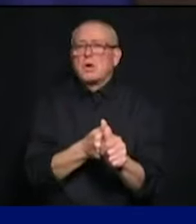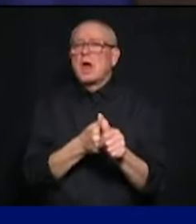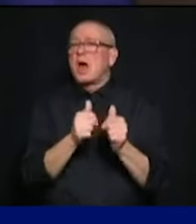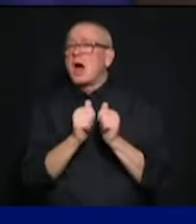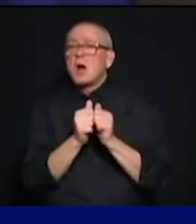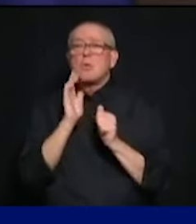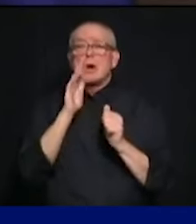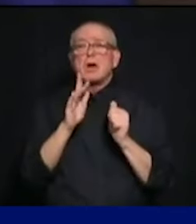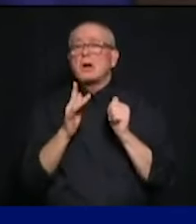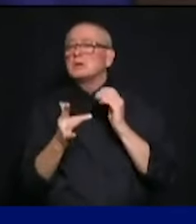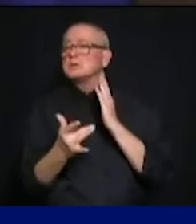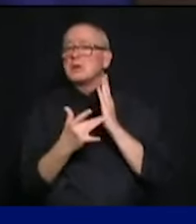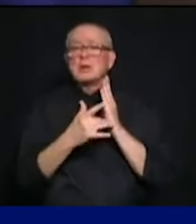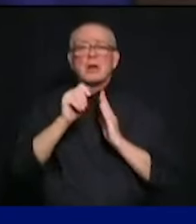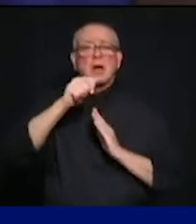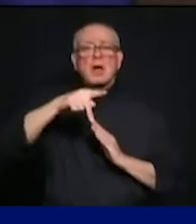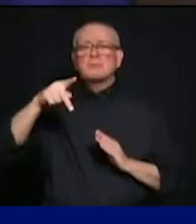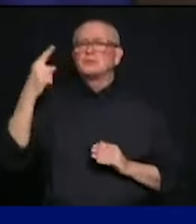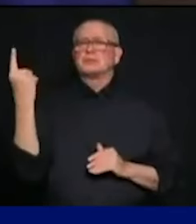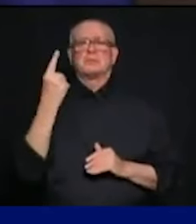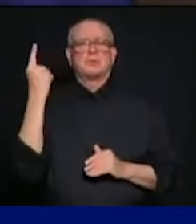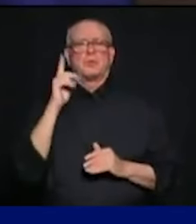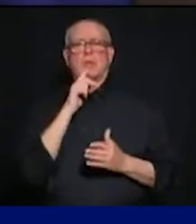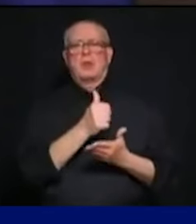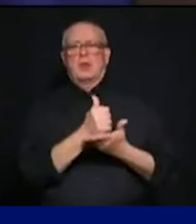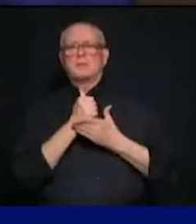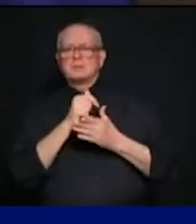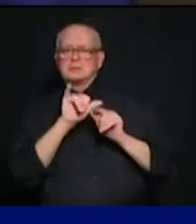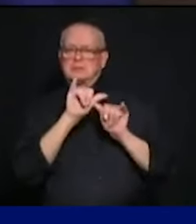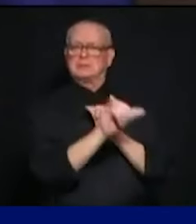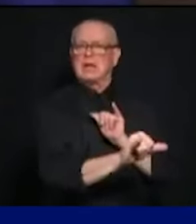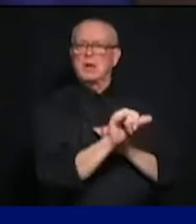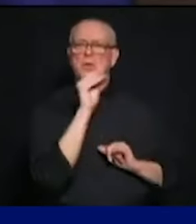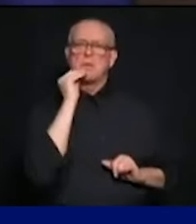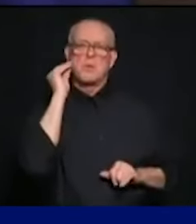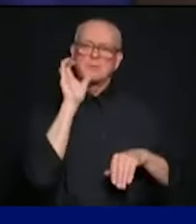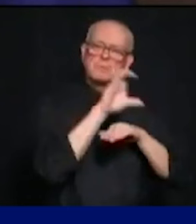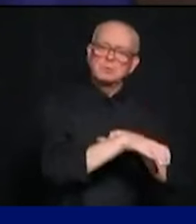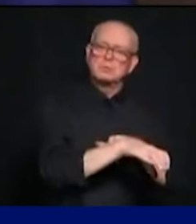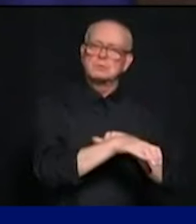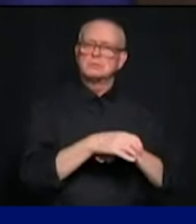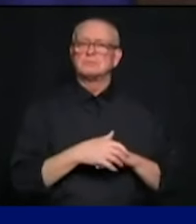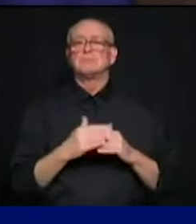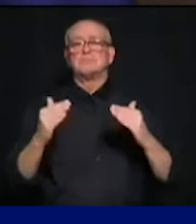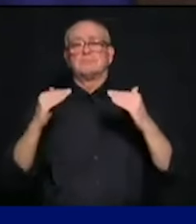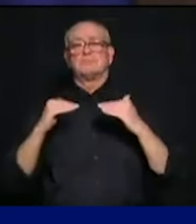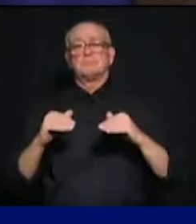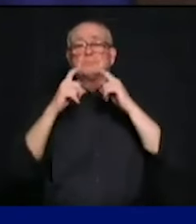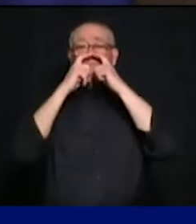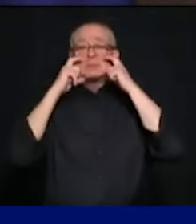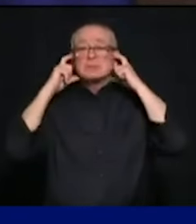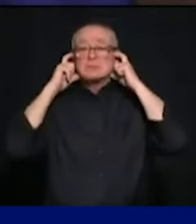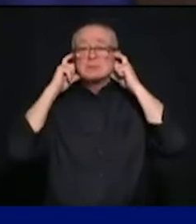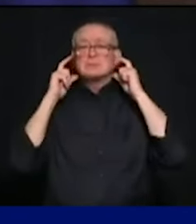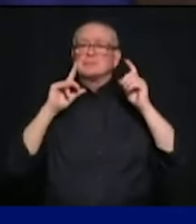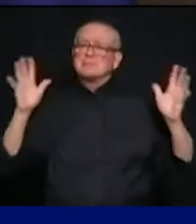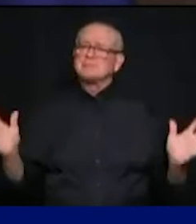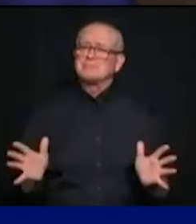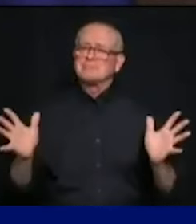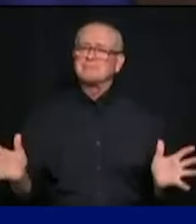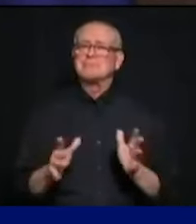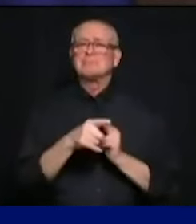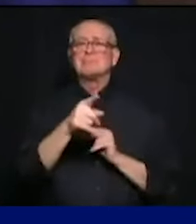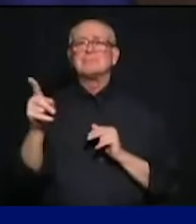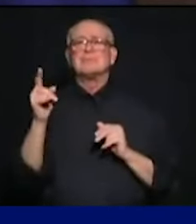the use of masks in crowded public spaces like mass transit. These and other smart, focused